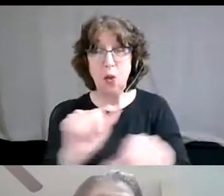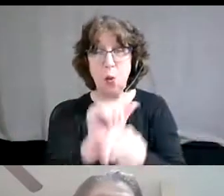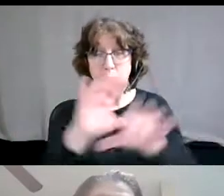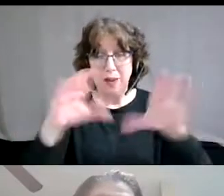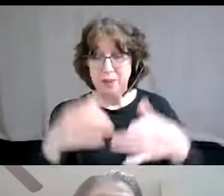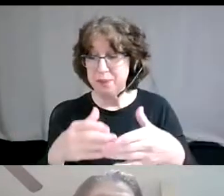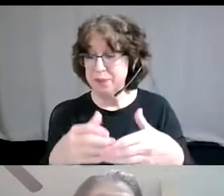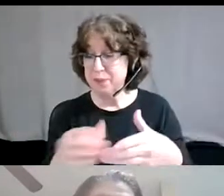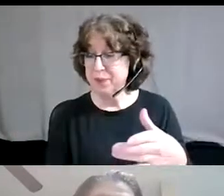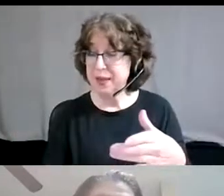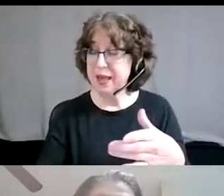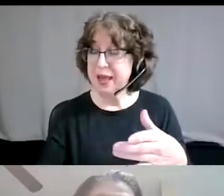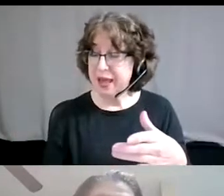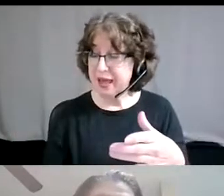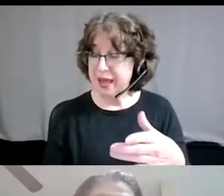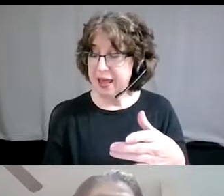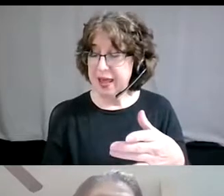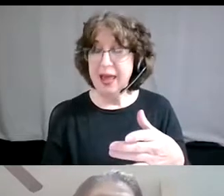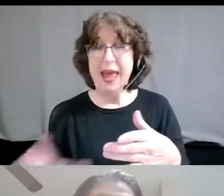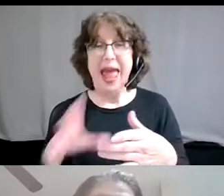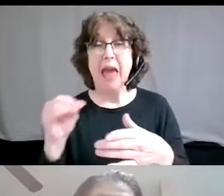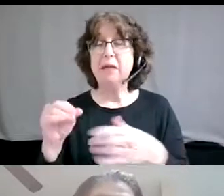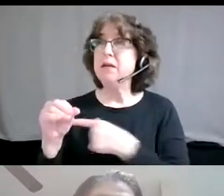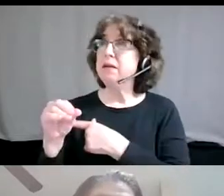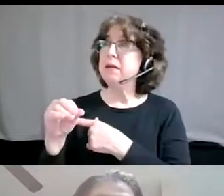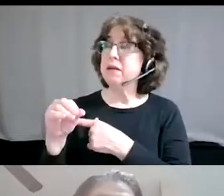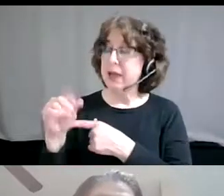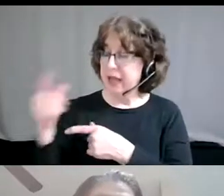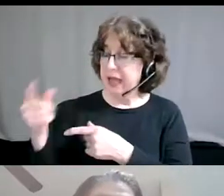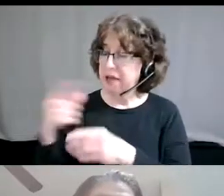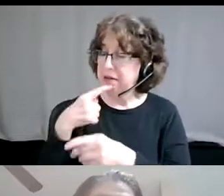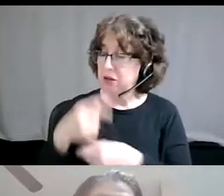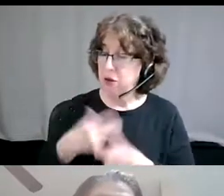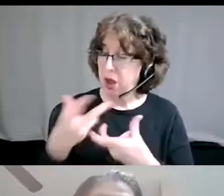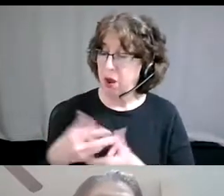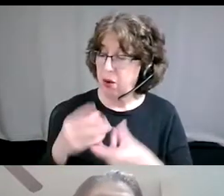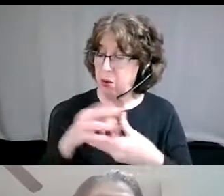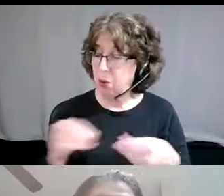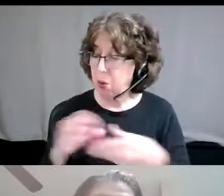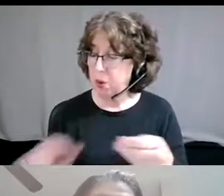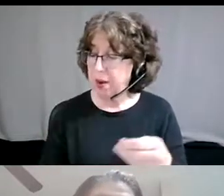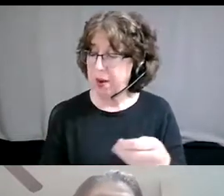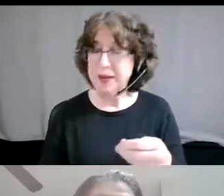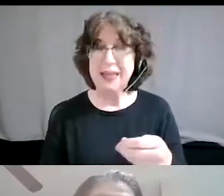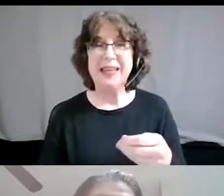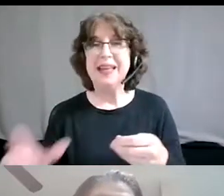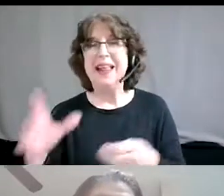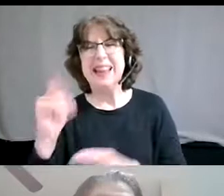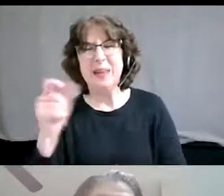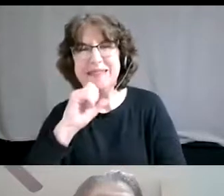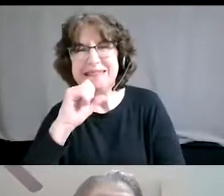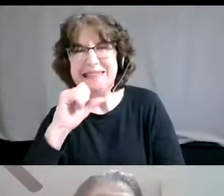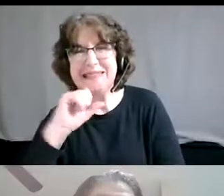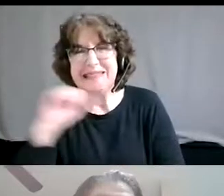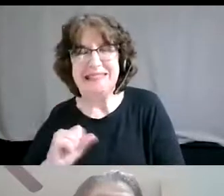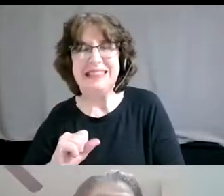And, um, he, he shared a story that is outdated. So I share, uh, I share